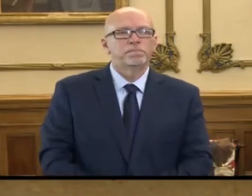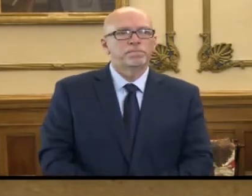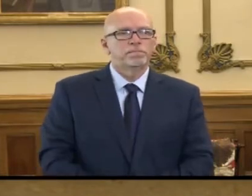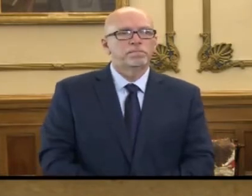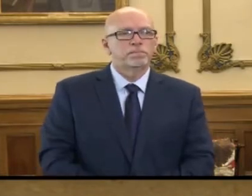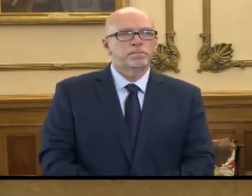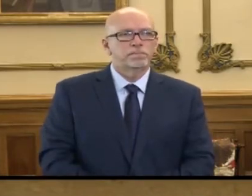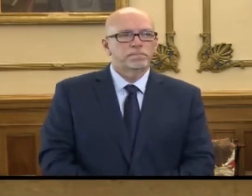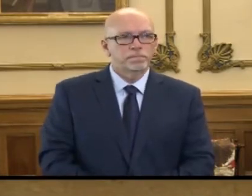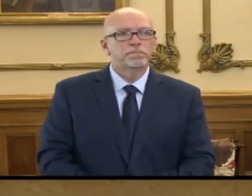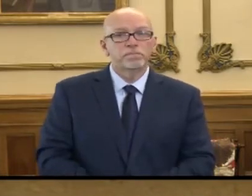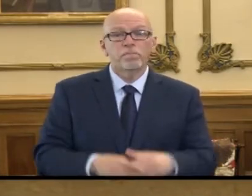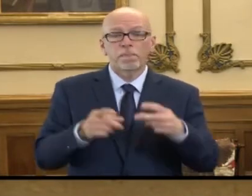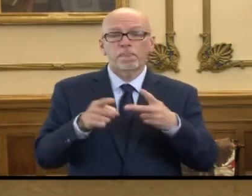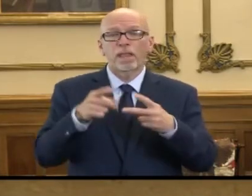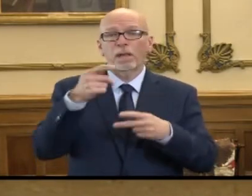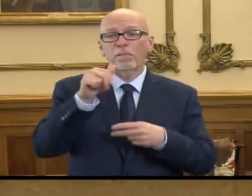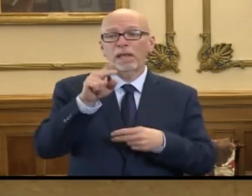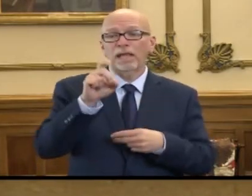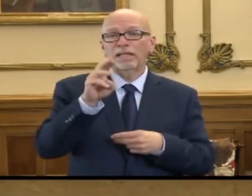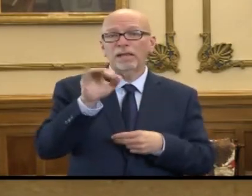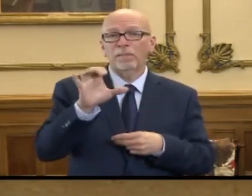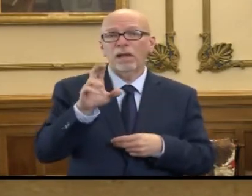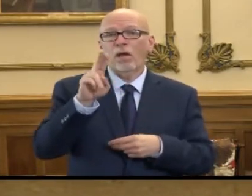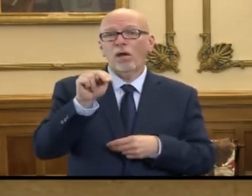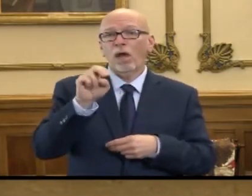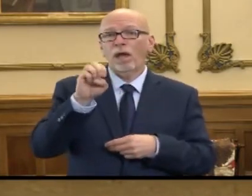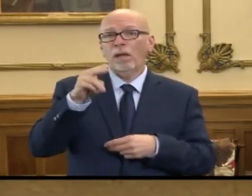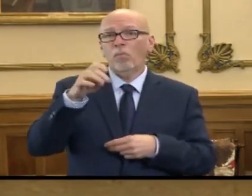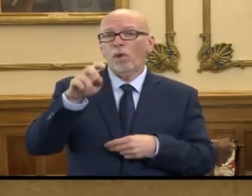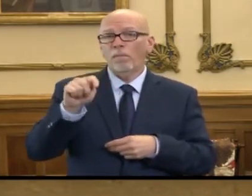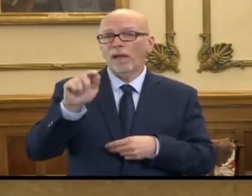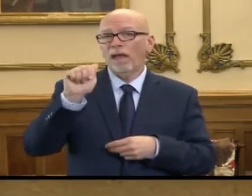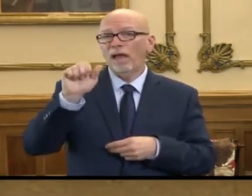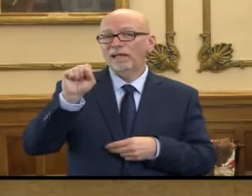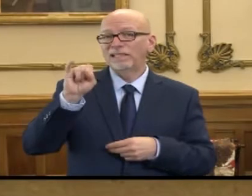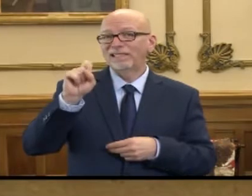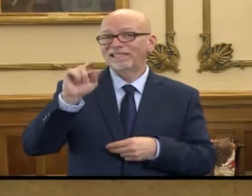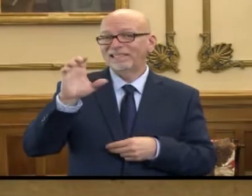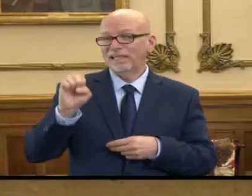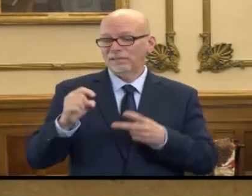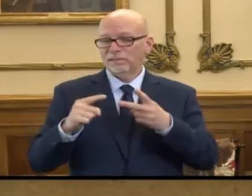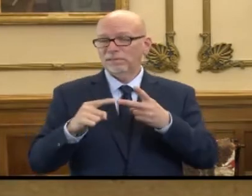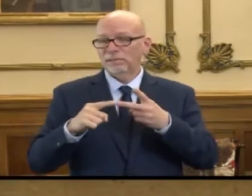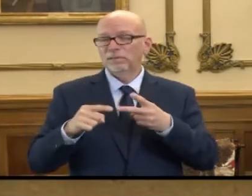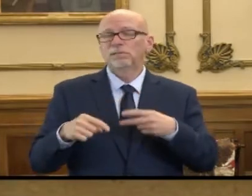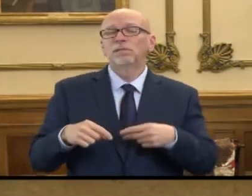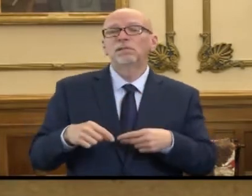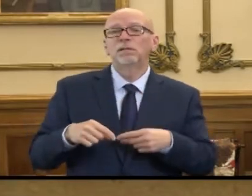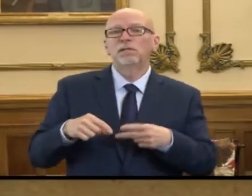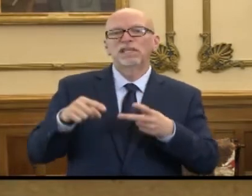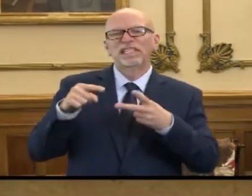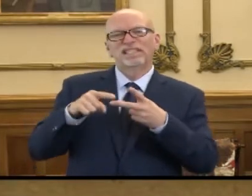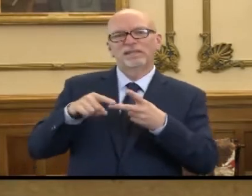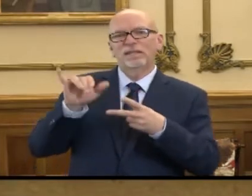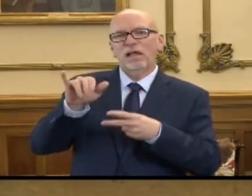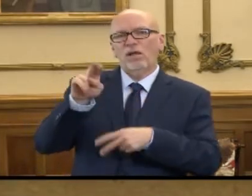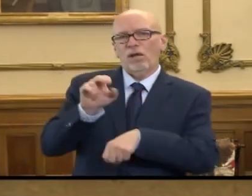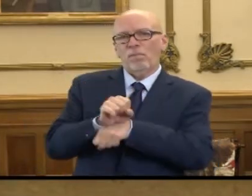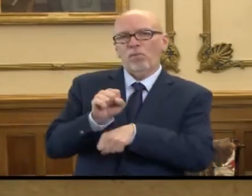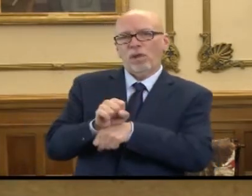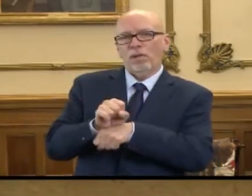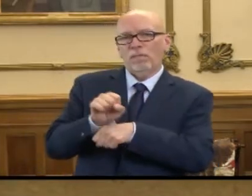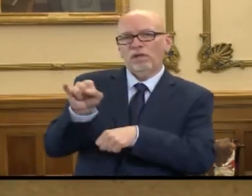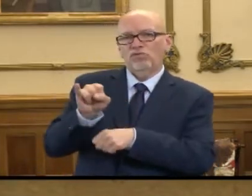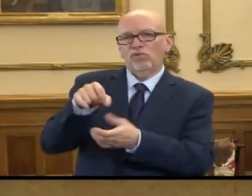For the pandemic unemployment assistance, this is the unemployment insurance payment